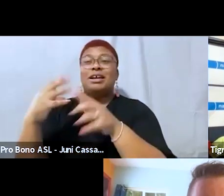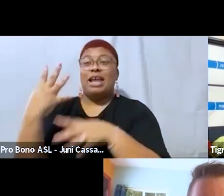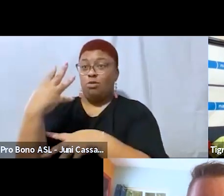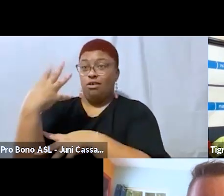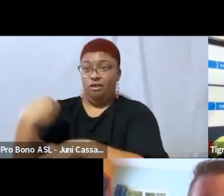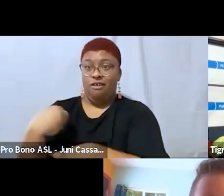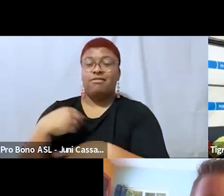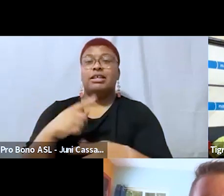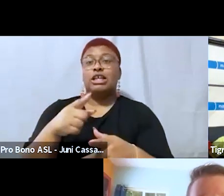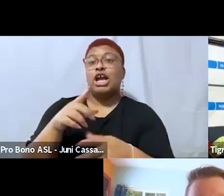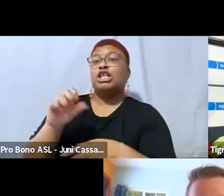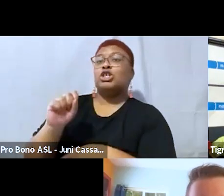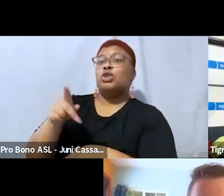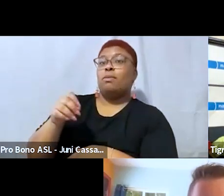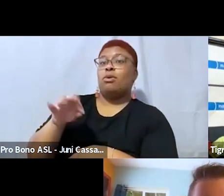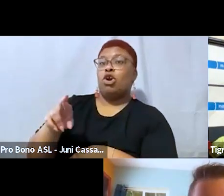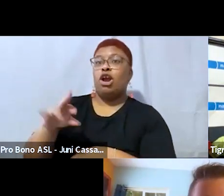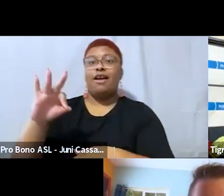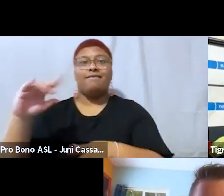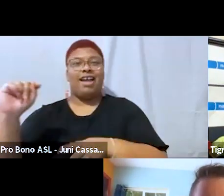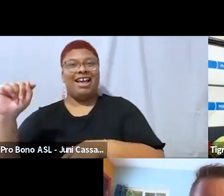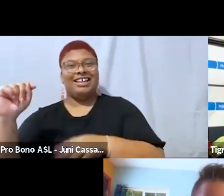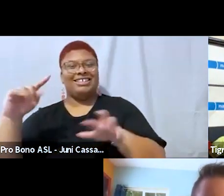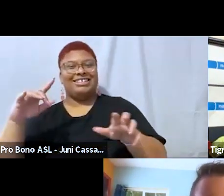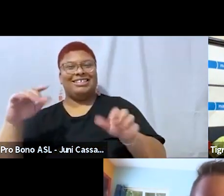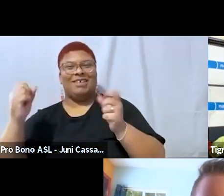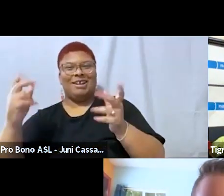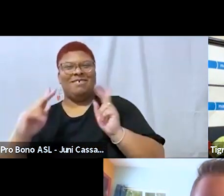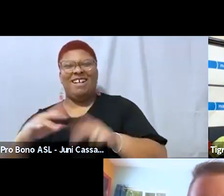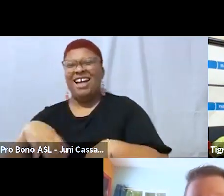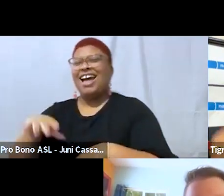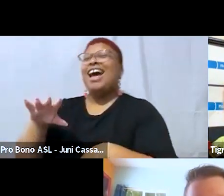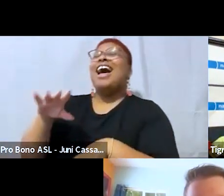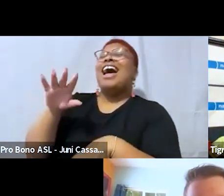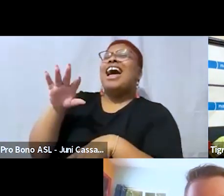off super fat super